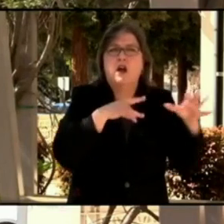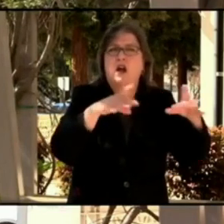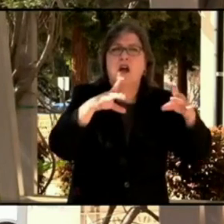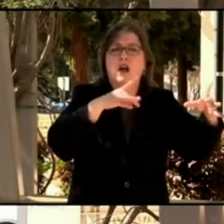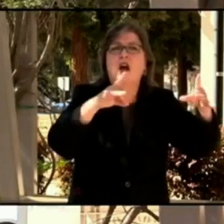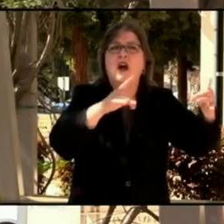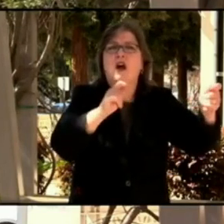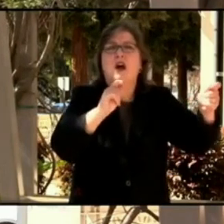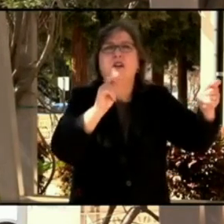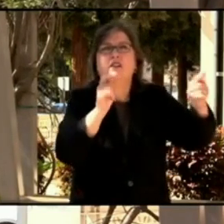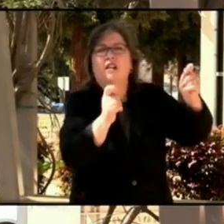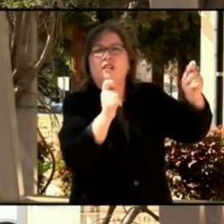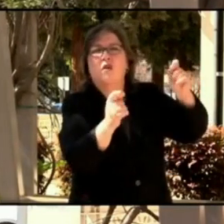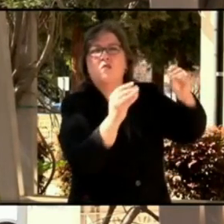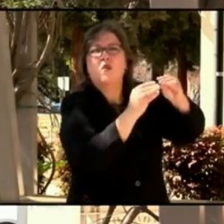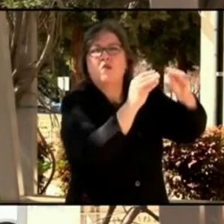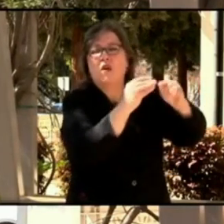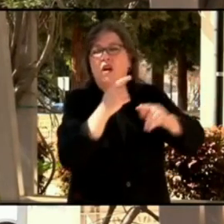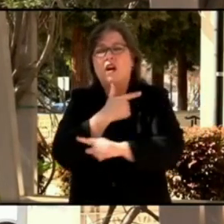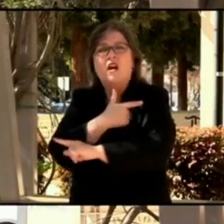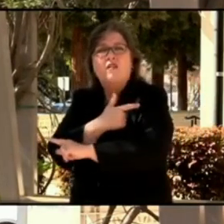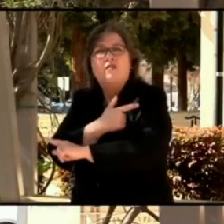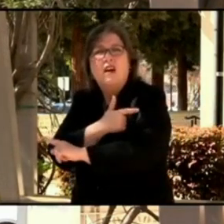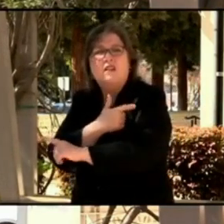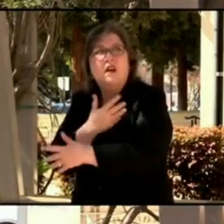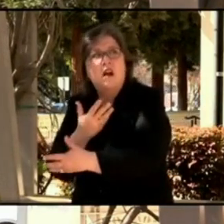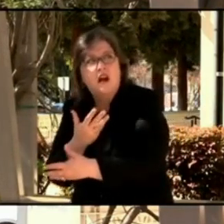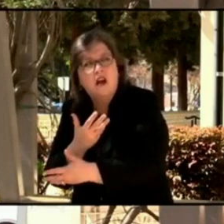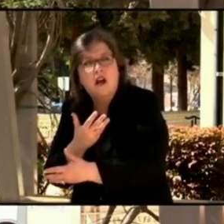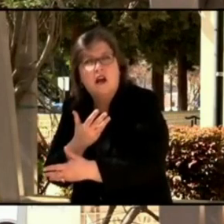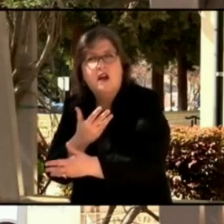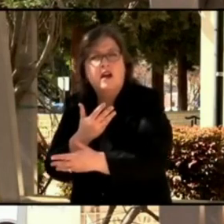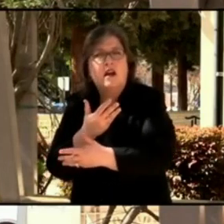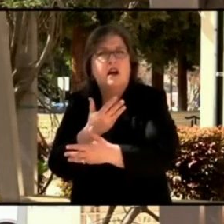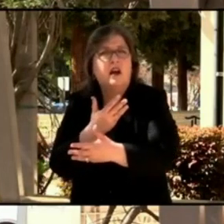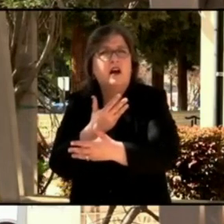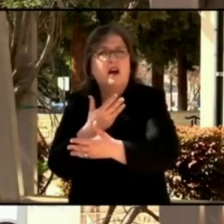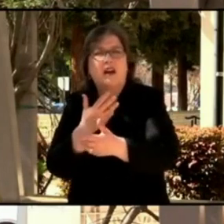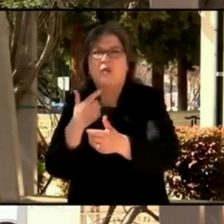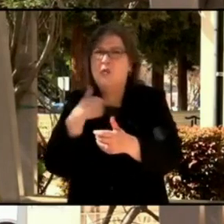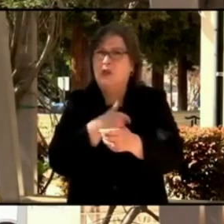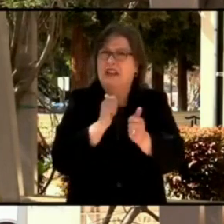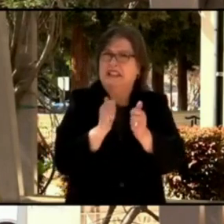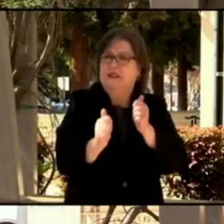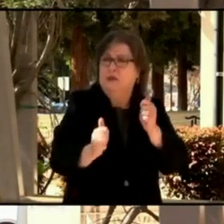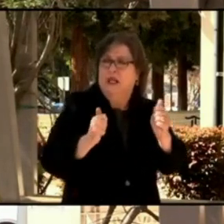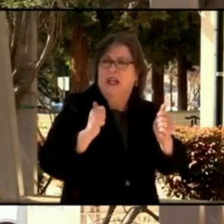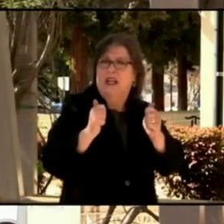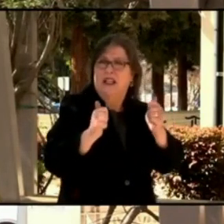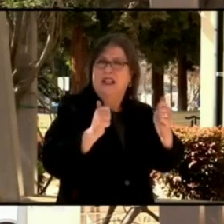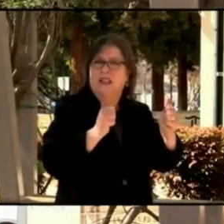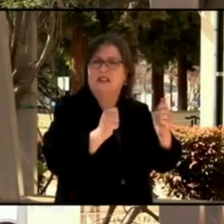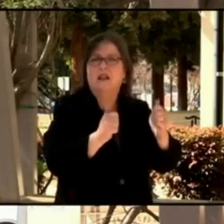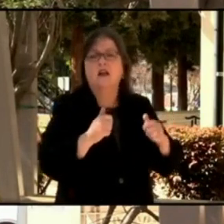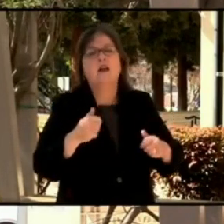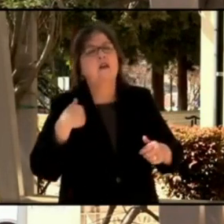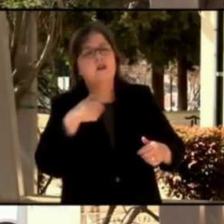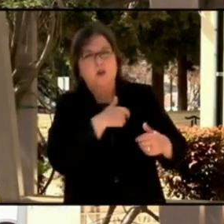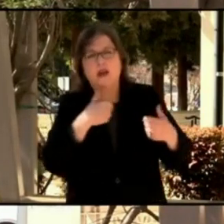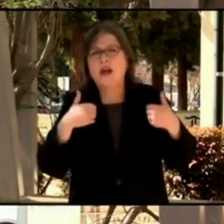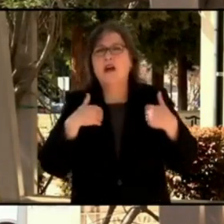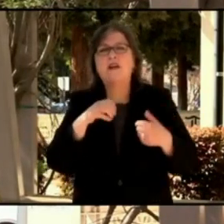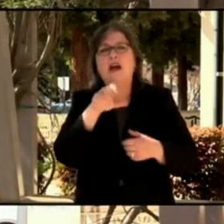and additional variants. So again, be patient, continue to check the website, our website, sccfreevax.org,